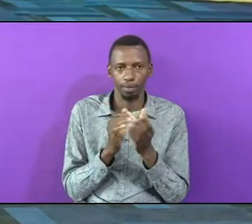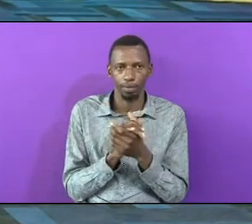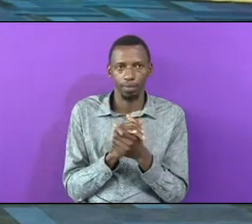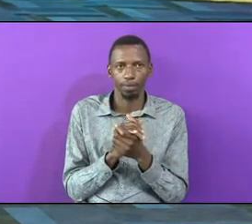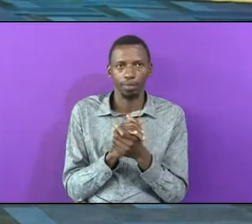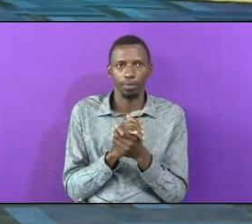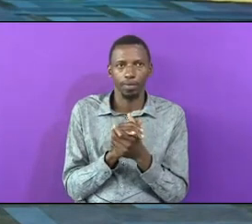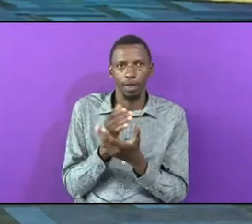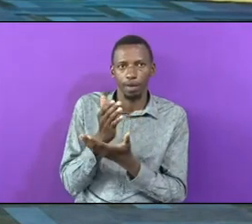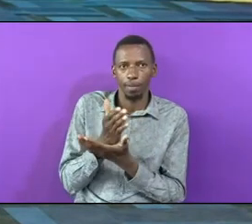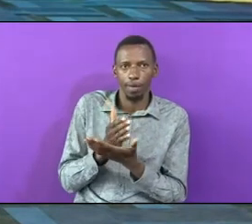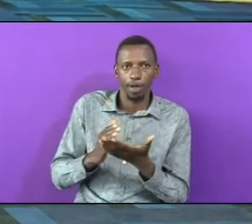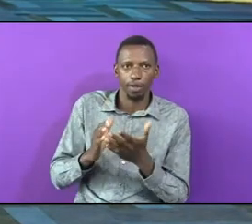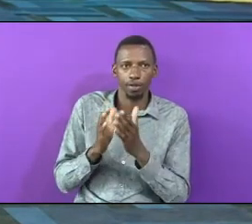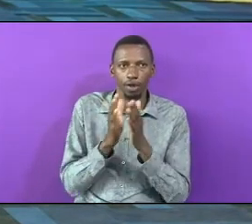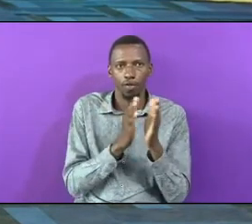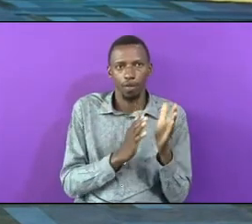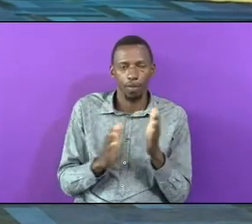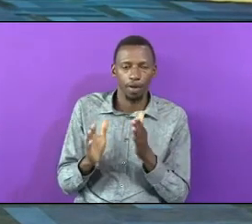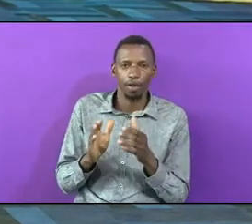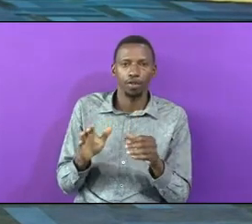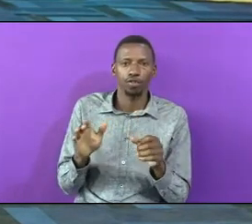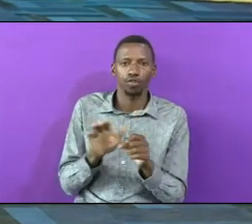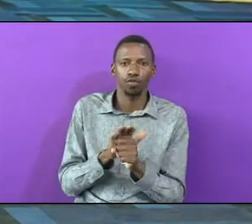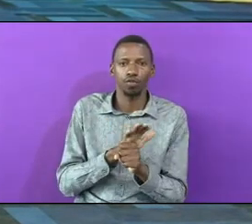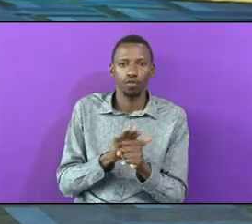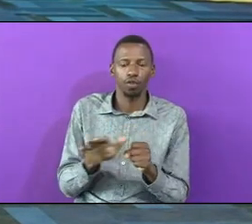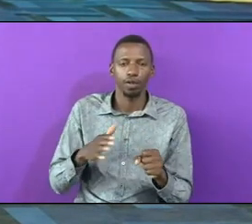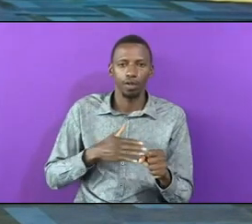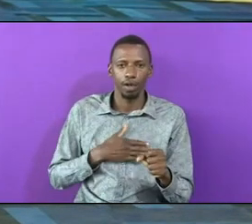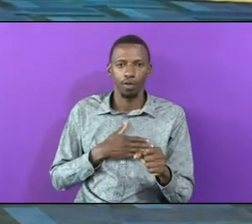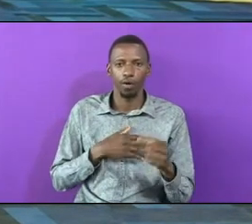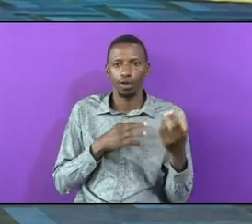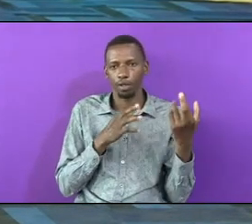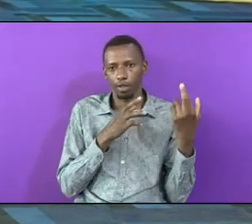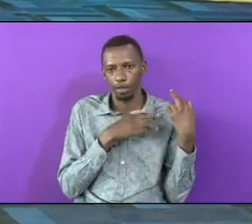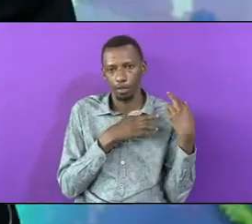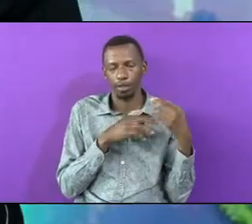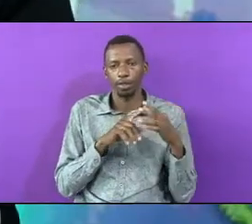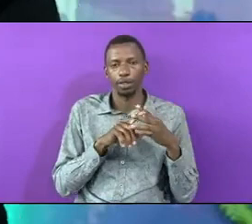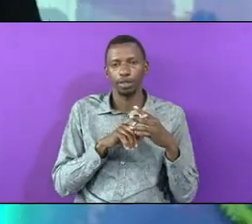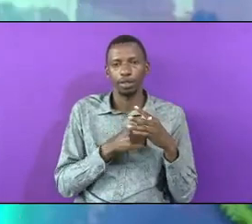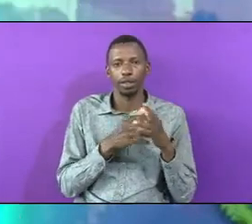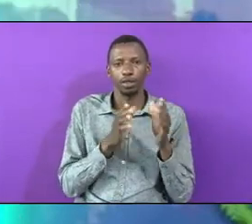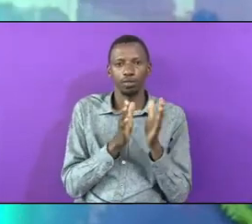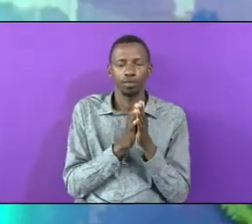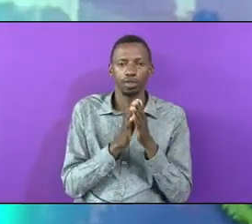Part Of The Plan To Fulfill Our Assignment Begins With The Prayer